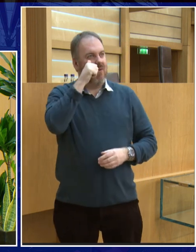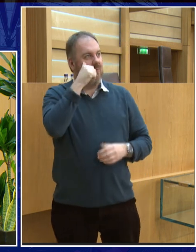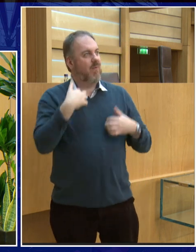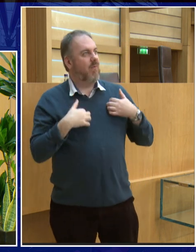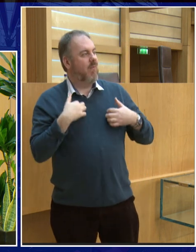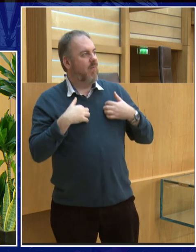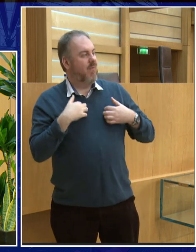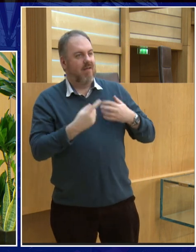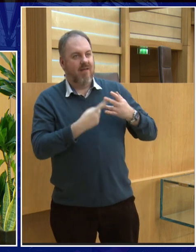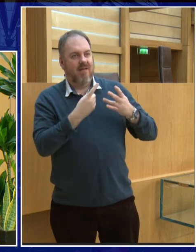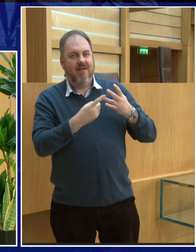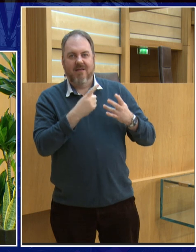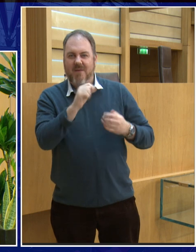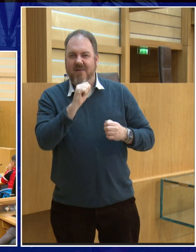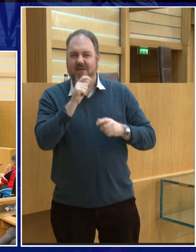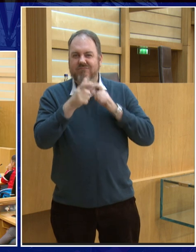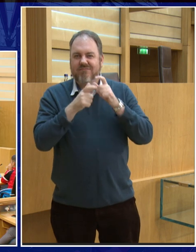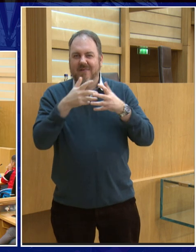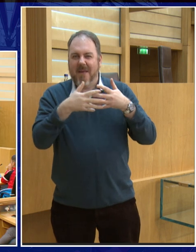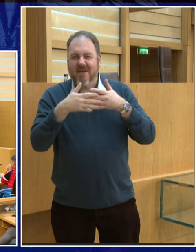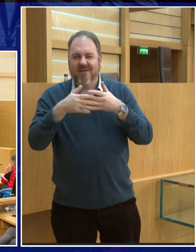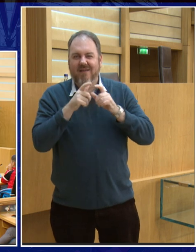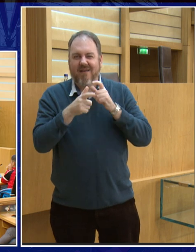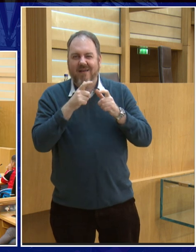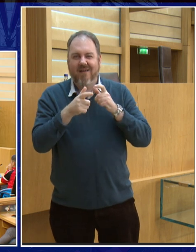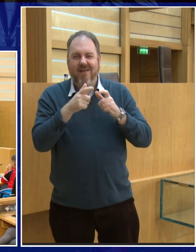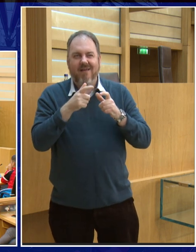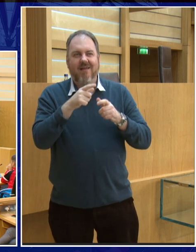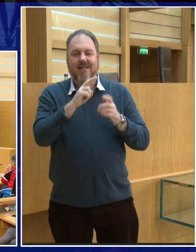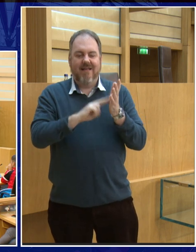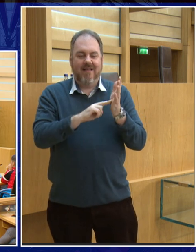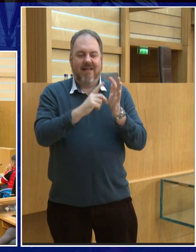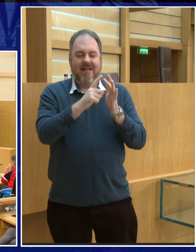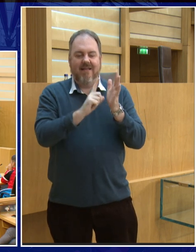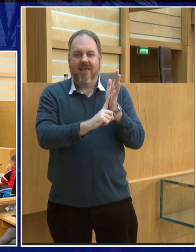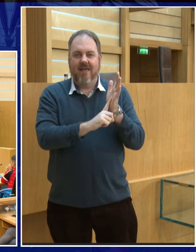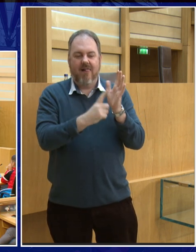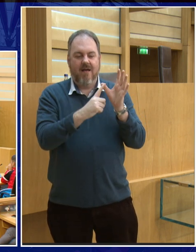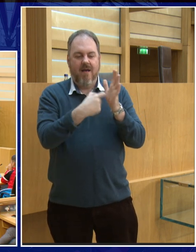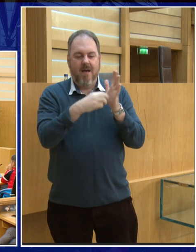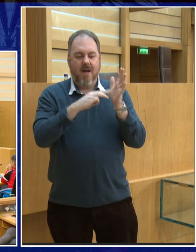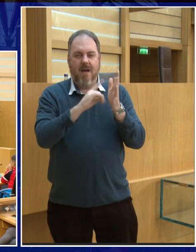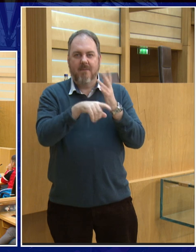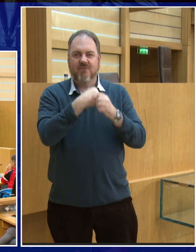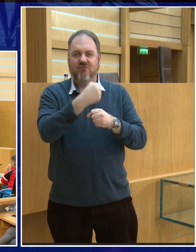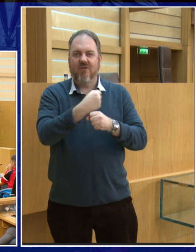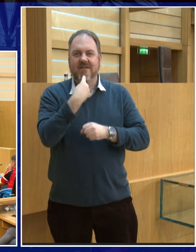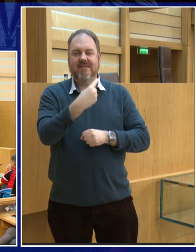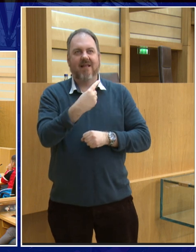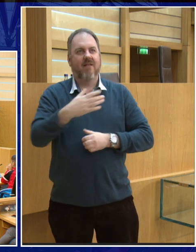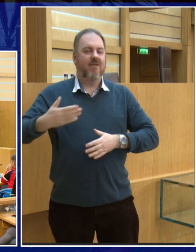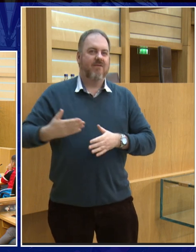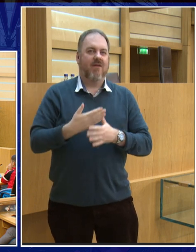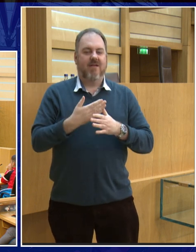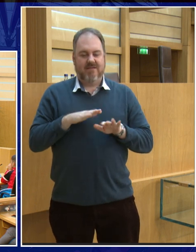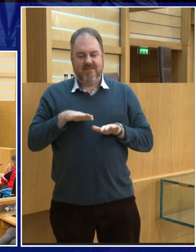one giant leap for mankind. Because that's the words that Neil Armstrong said as he stepped out on the moon. And he did that 50 years